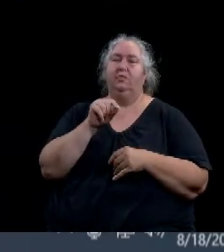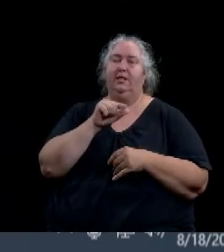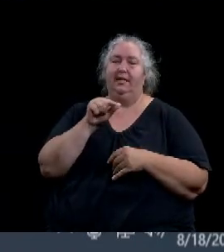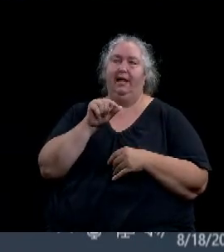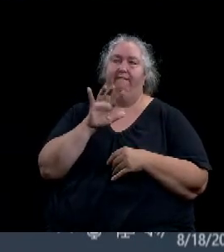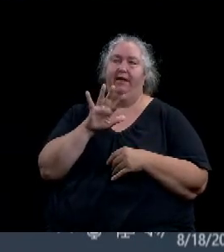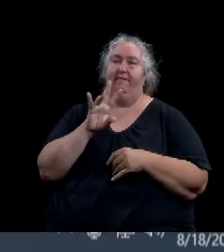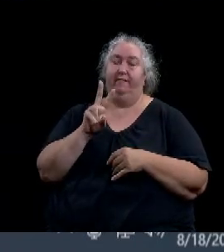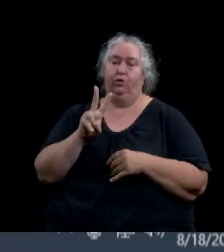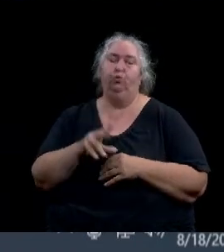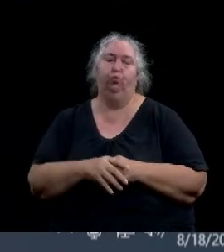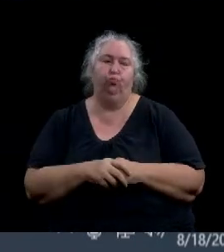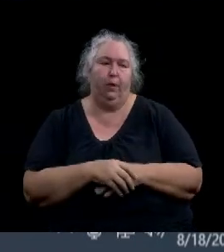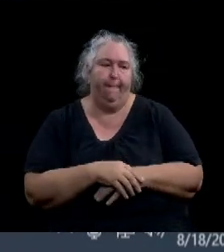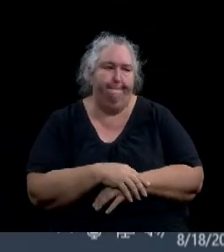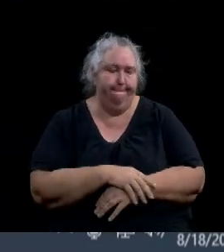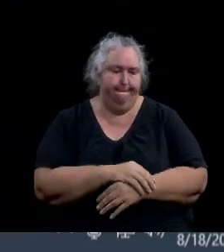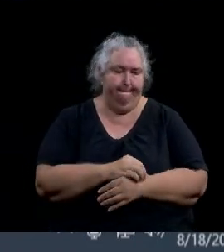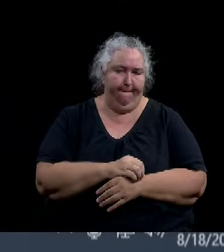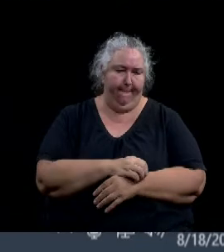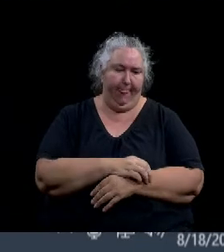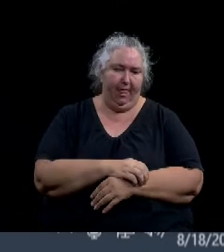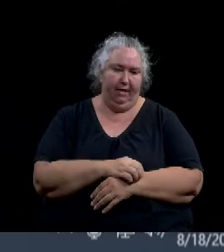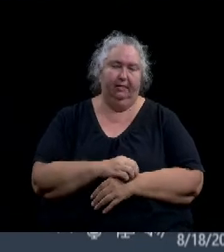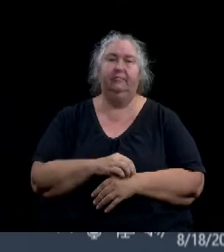I'll move for approval. Second.